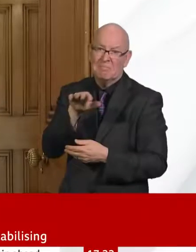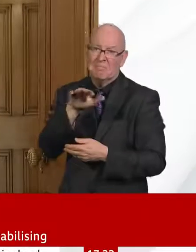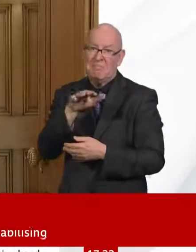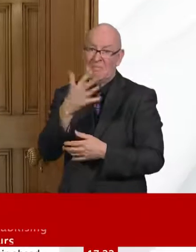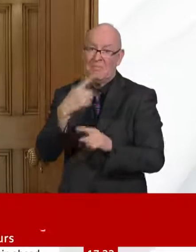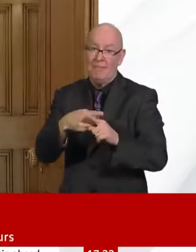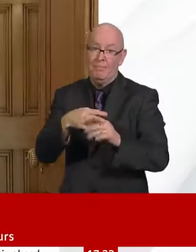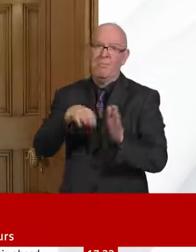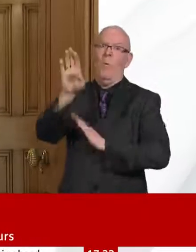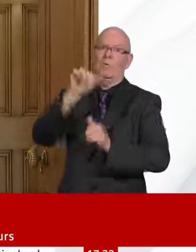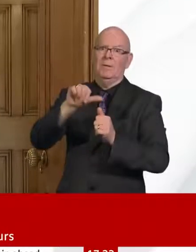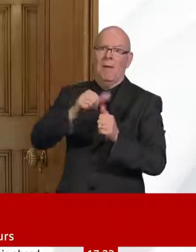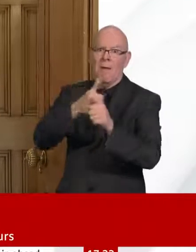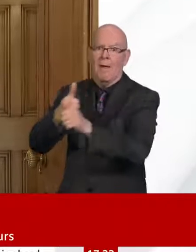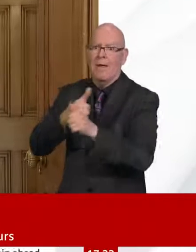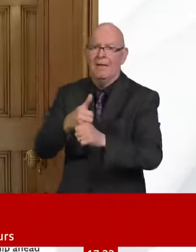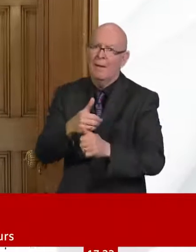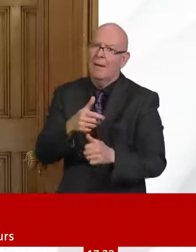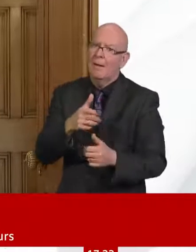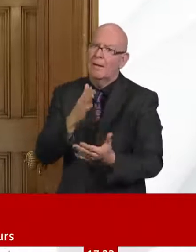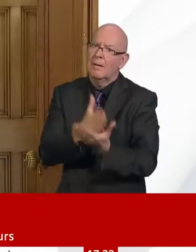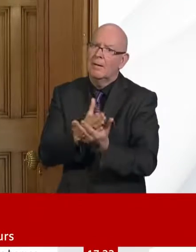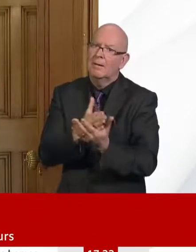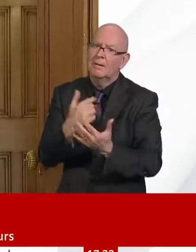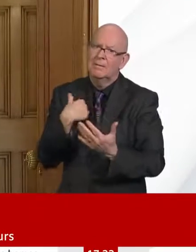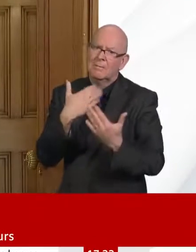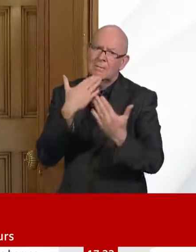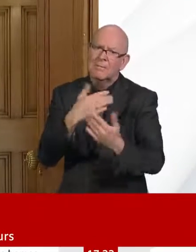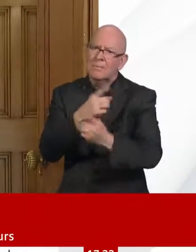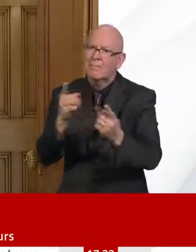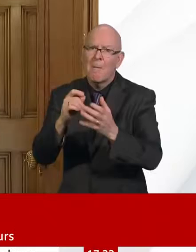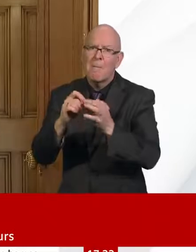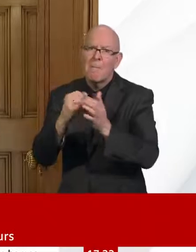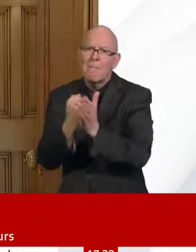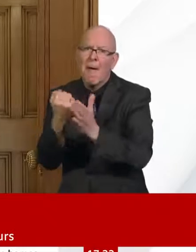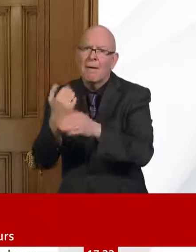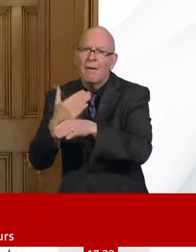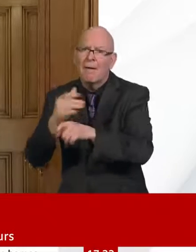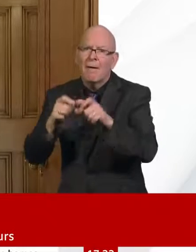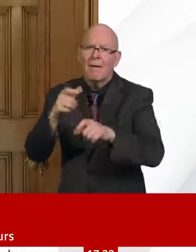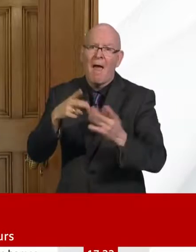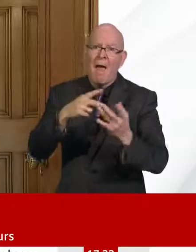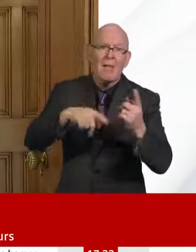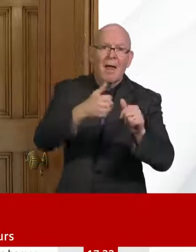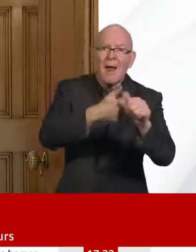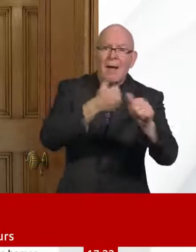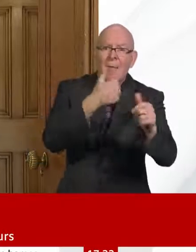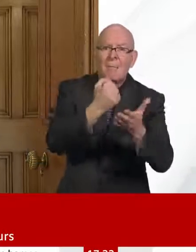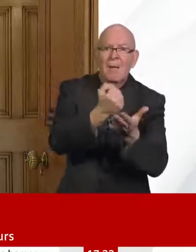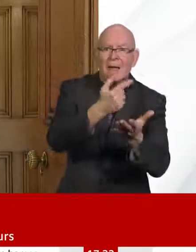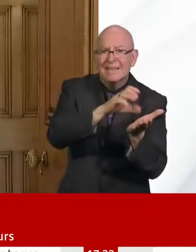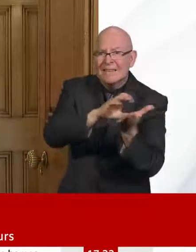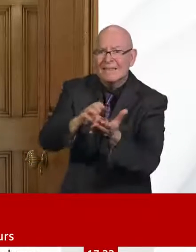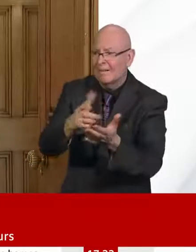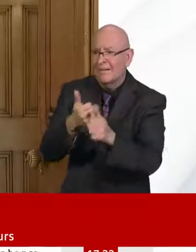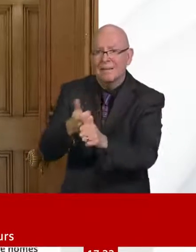coming days as well, but we're keeping a careful eye on that, as you would imagine. I'm in close contact with the bank CEOs. Lastly, on the furlough scheme, what